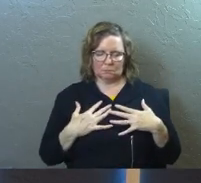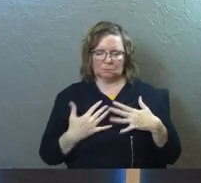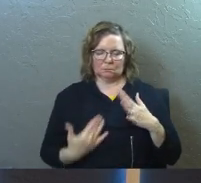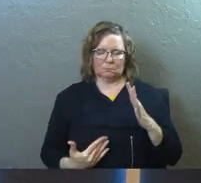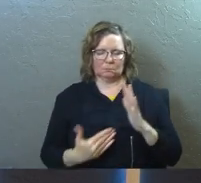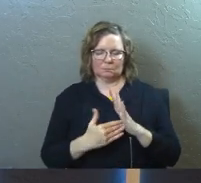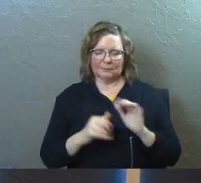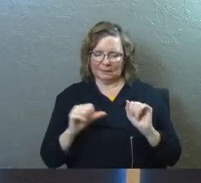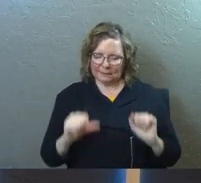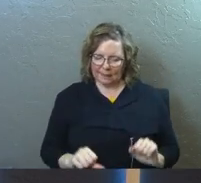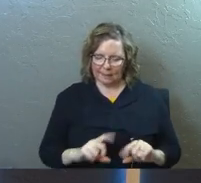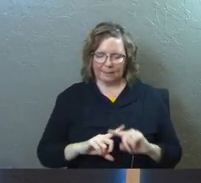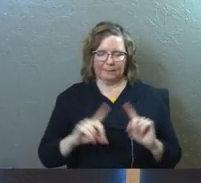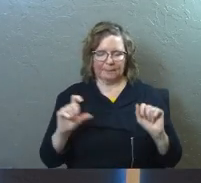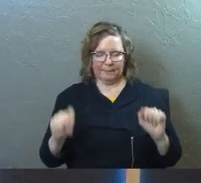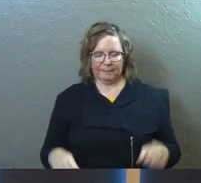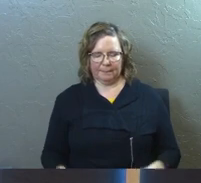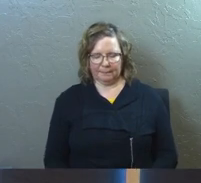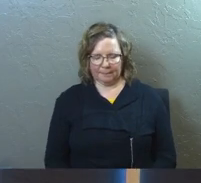Lord. It can be different.